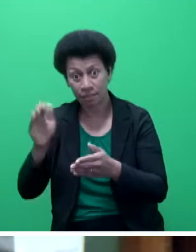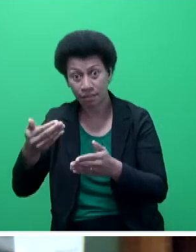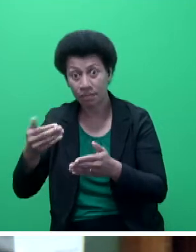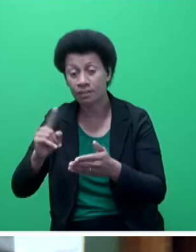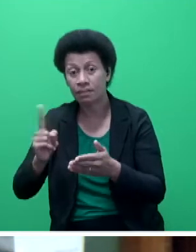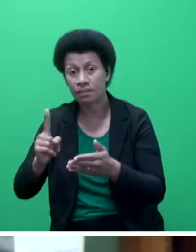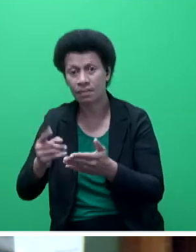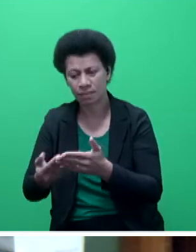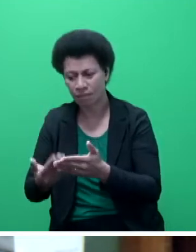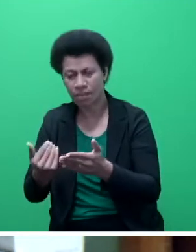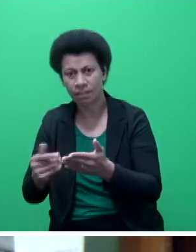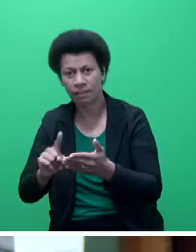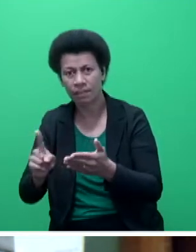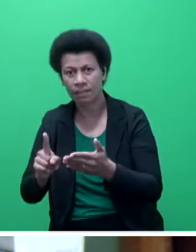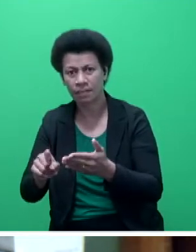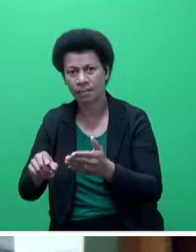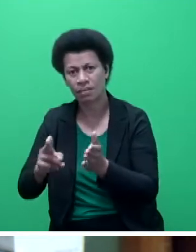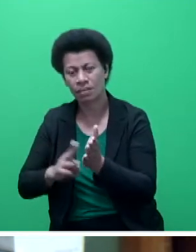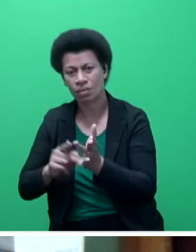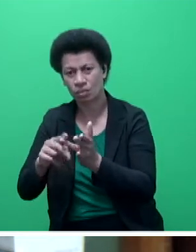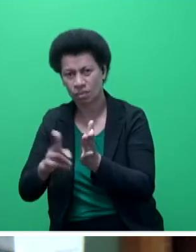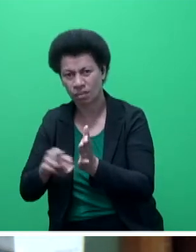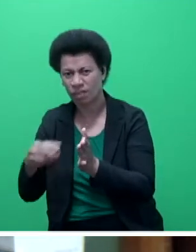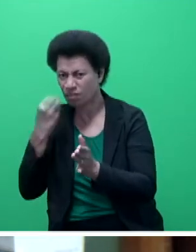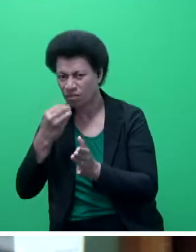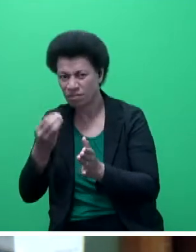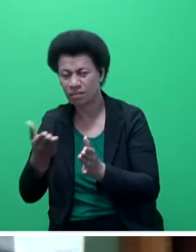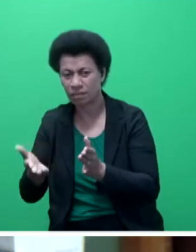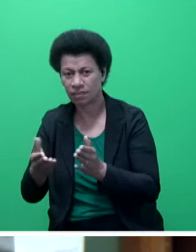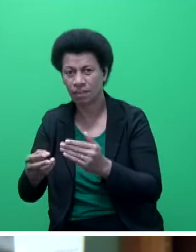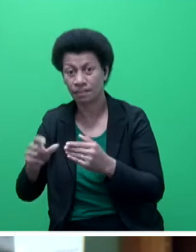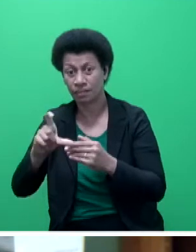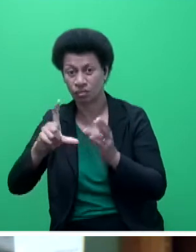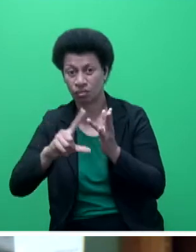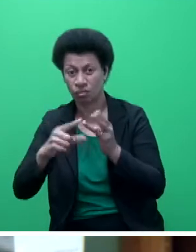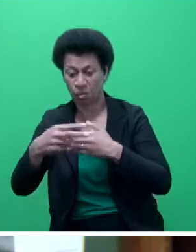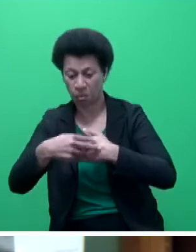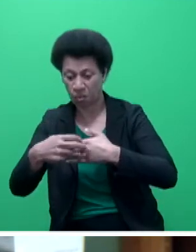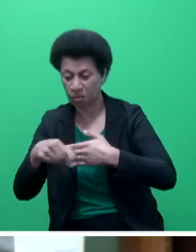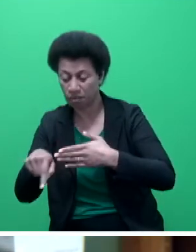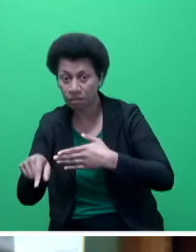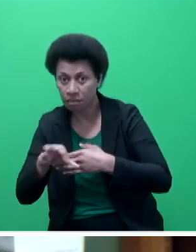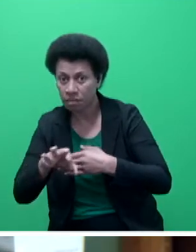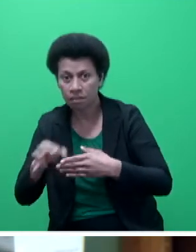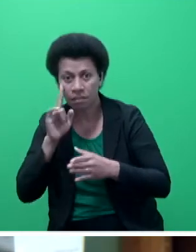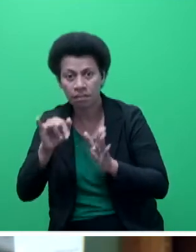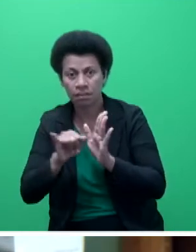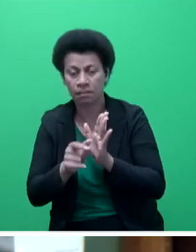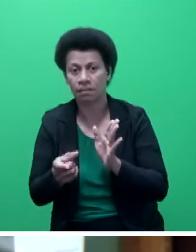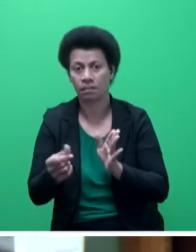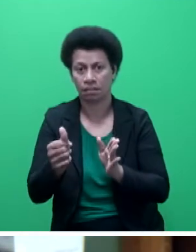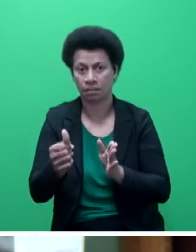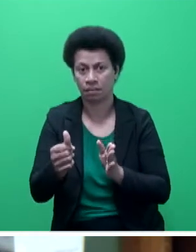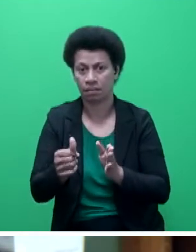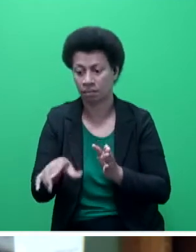omission of select non-food items resulting from a coding problem that unfortunately was not identified earlier on. The